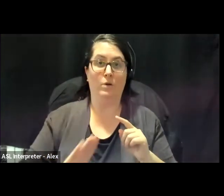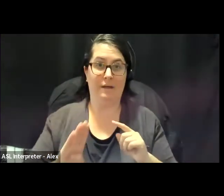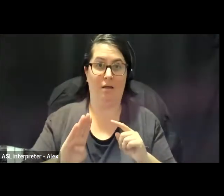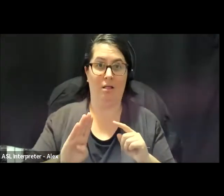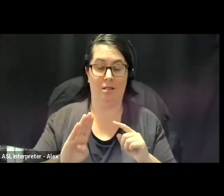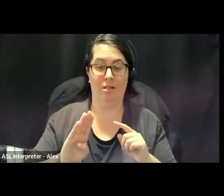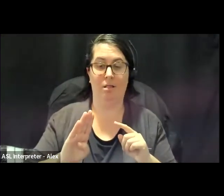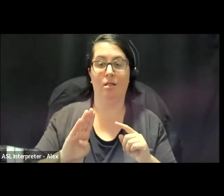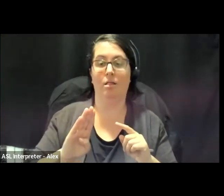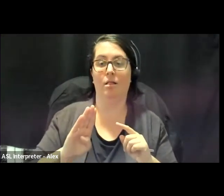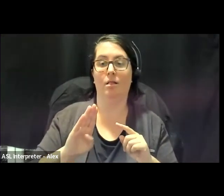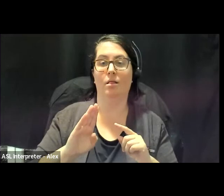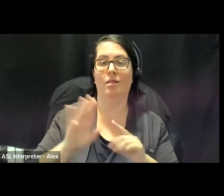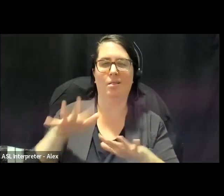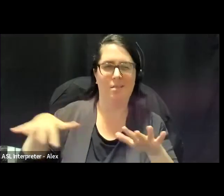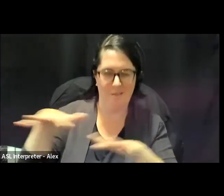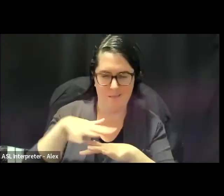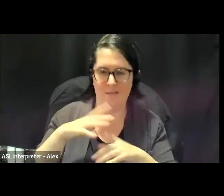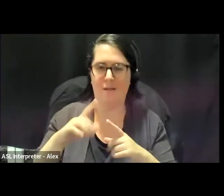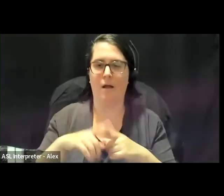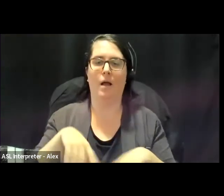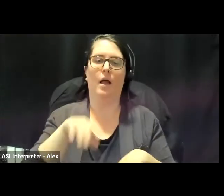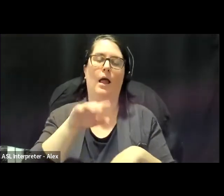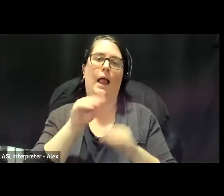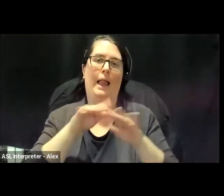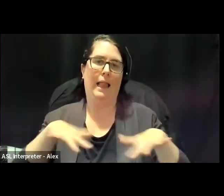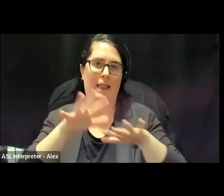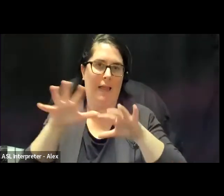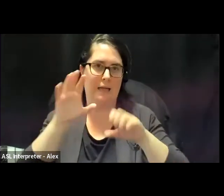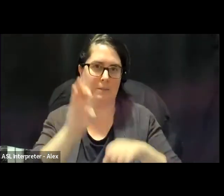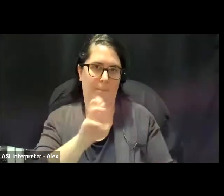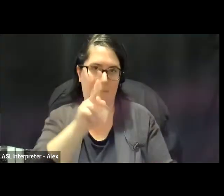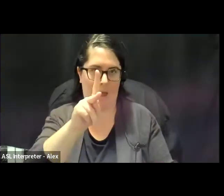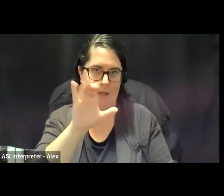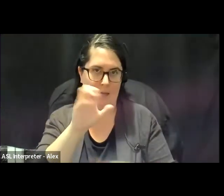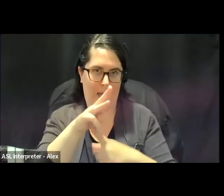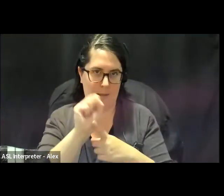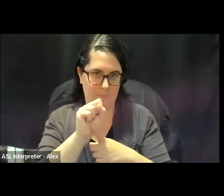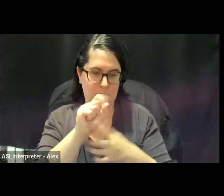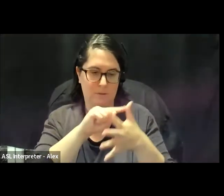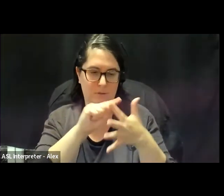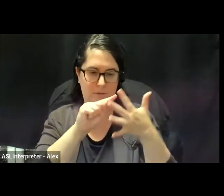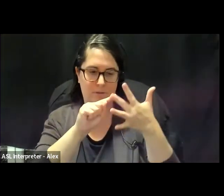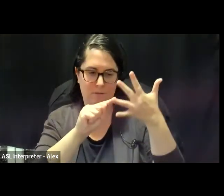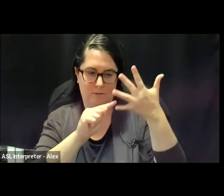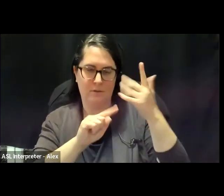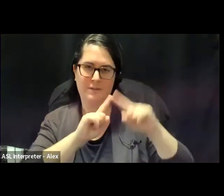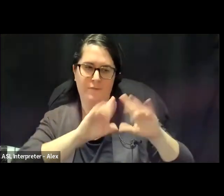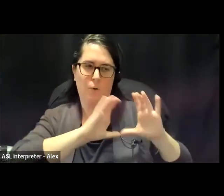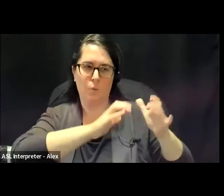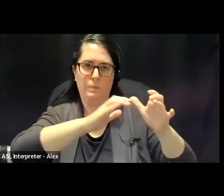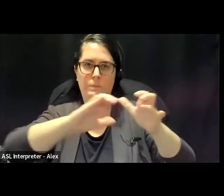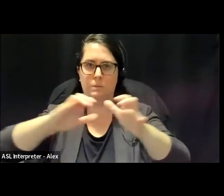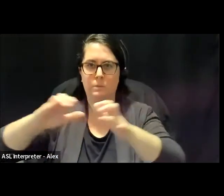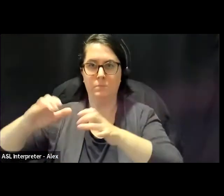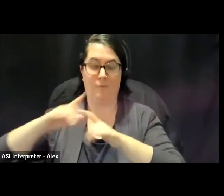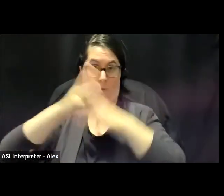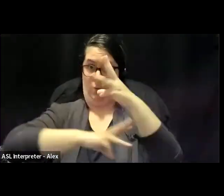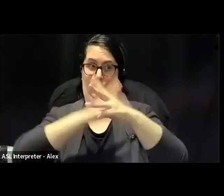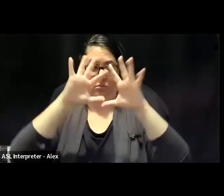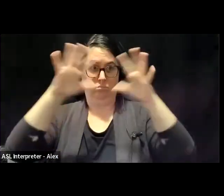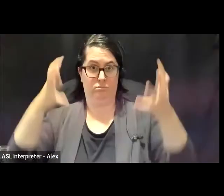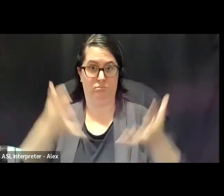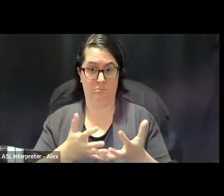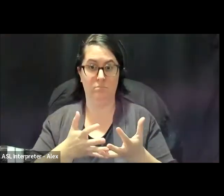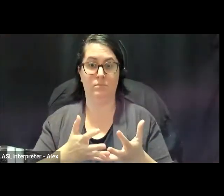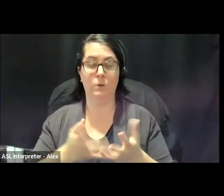land back camps, and migrant caravans to name a few. These are collectives such as Eskartia. in Our